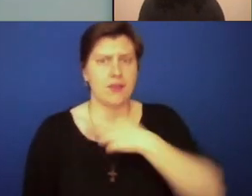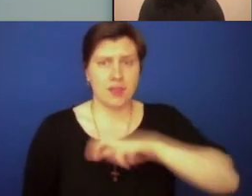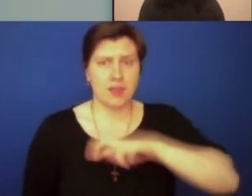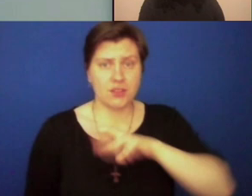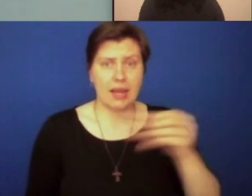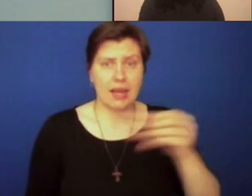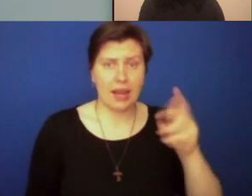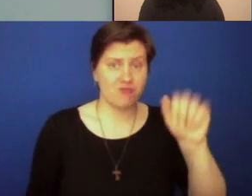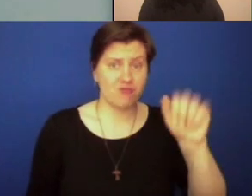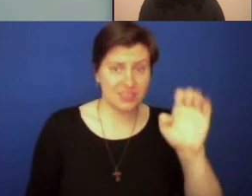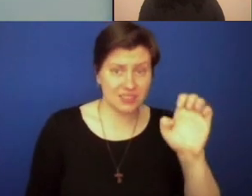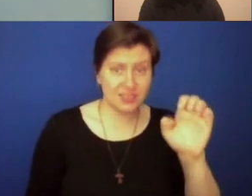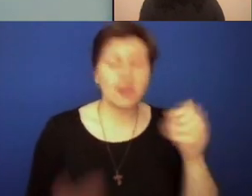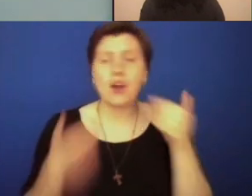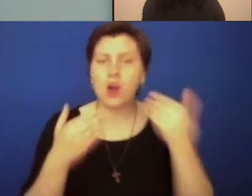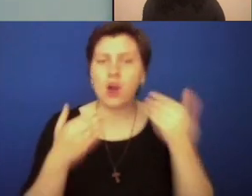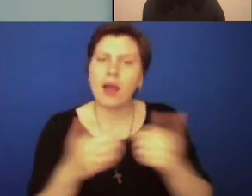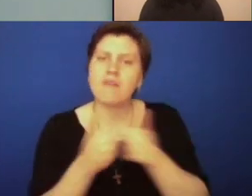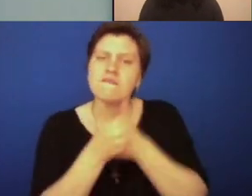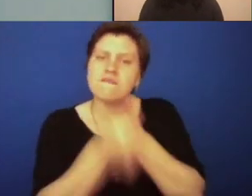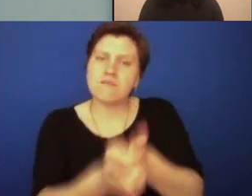by following the prompts at the bottom of the screen.